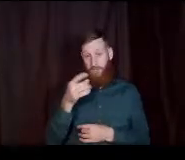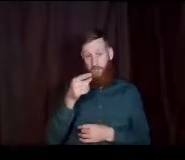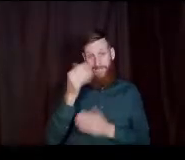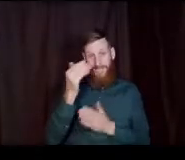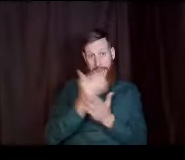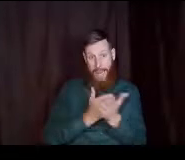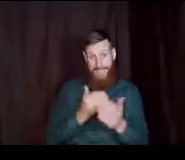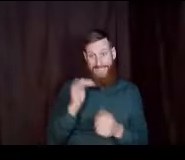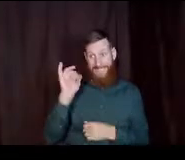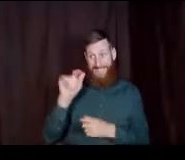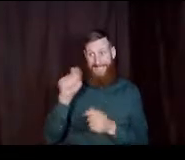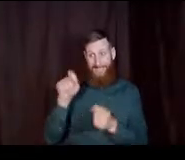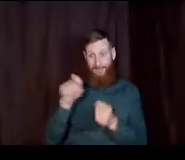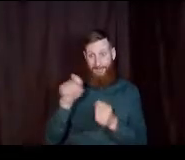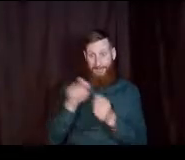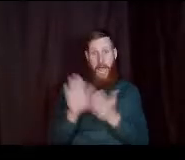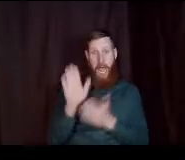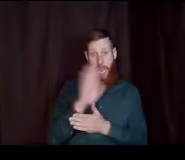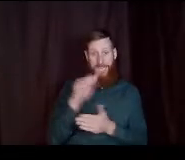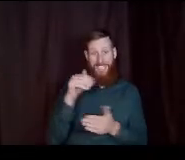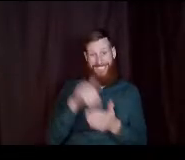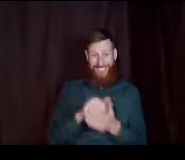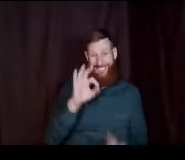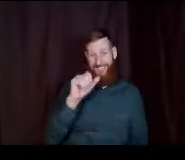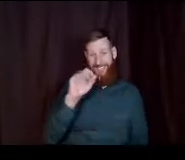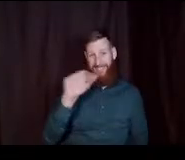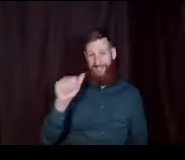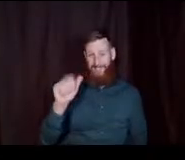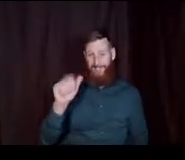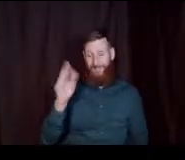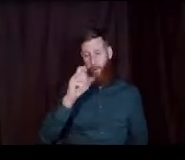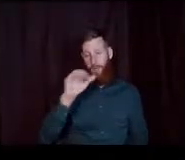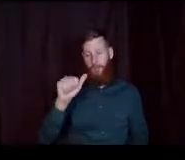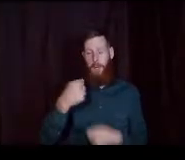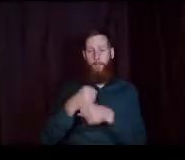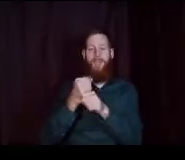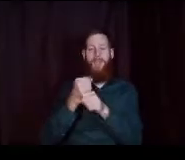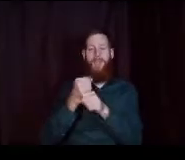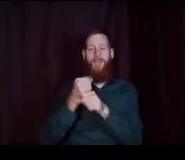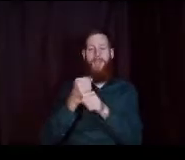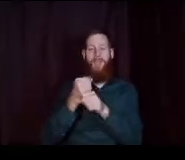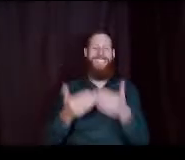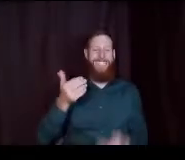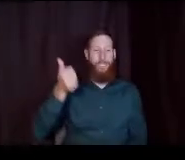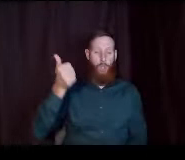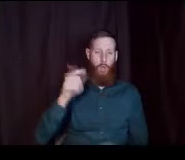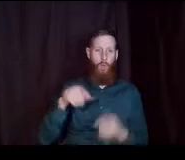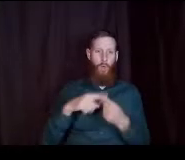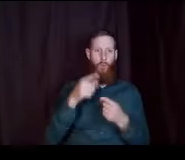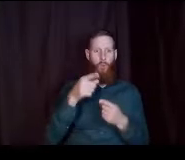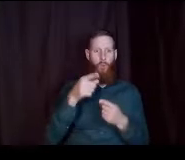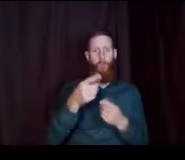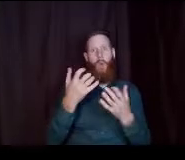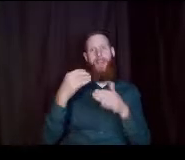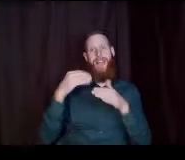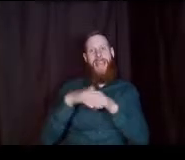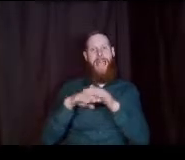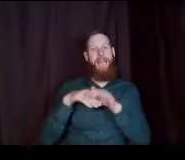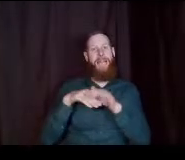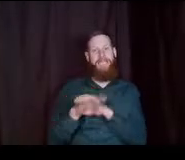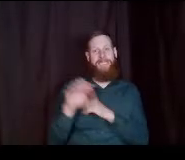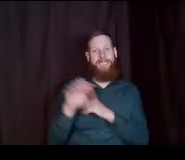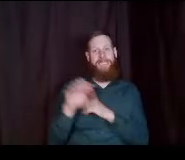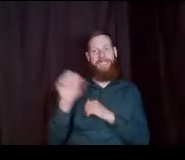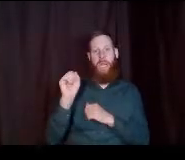them in your fafsa or waspa it'll just make the process easily easier um when you do want to access the seattle